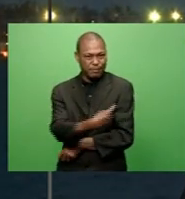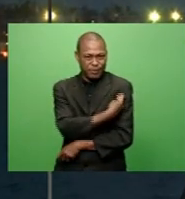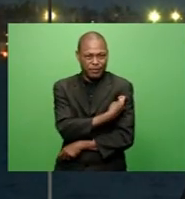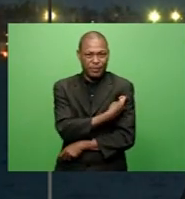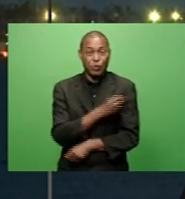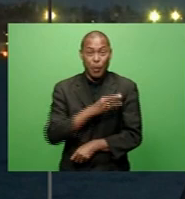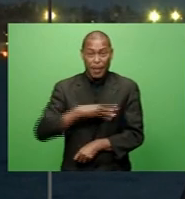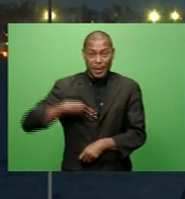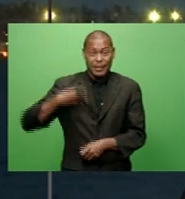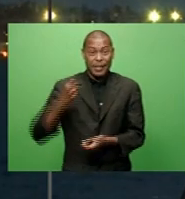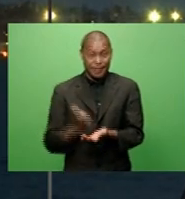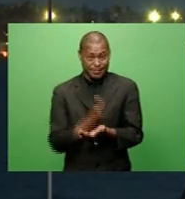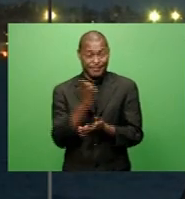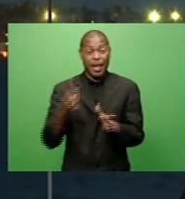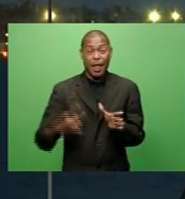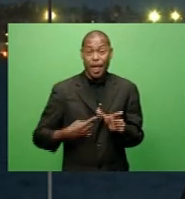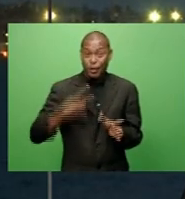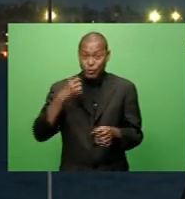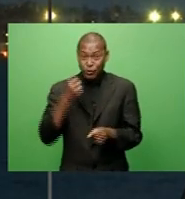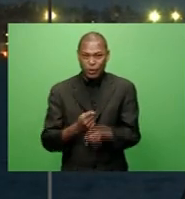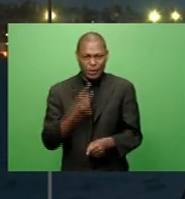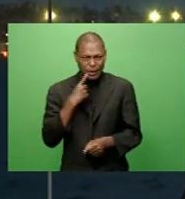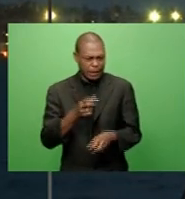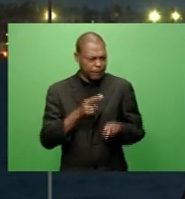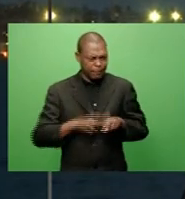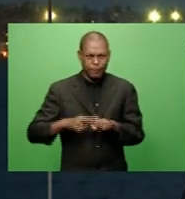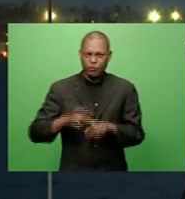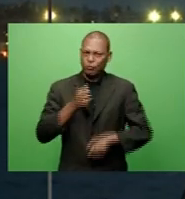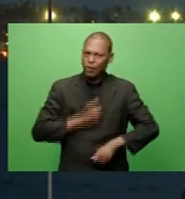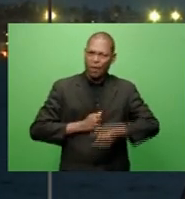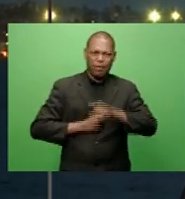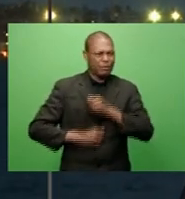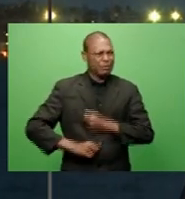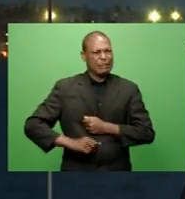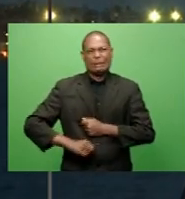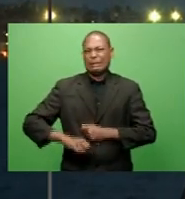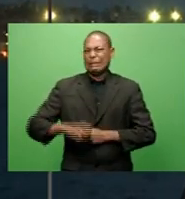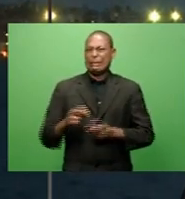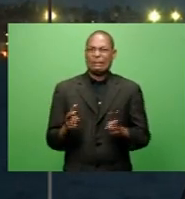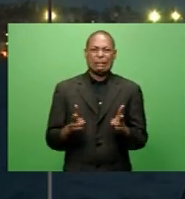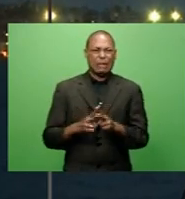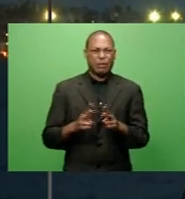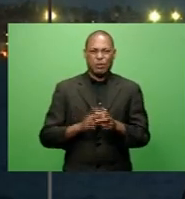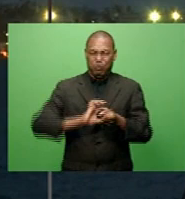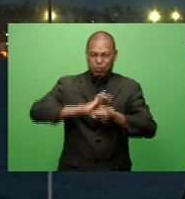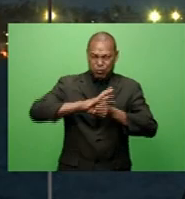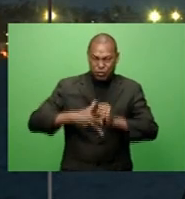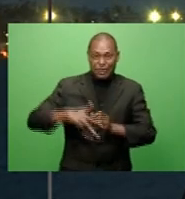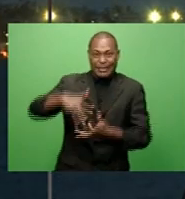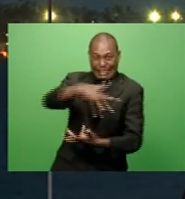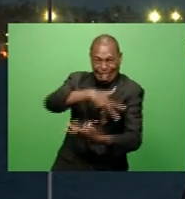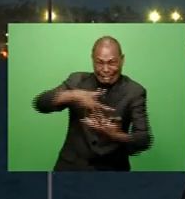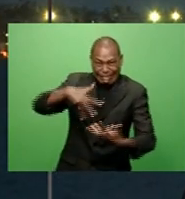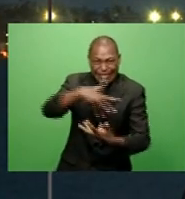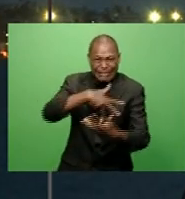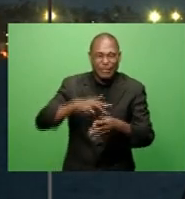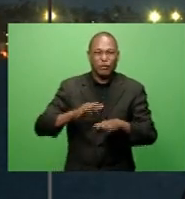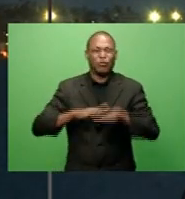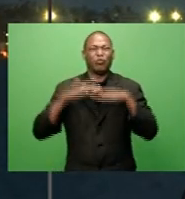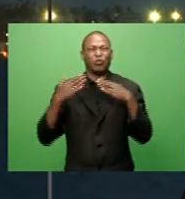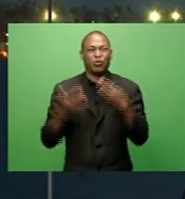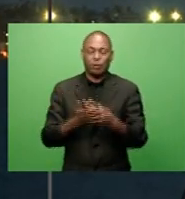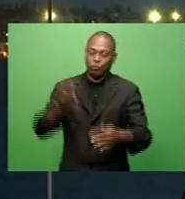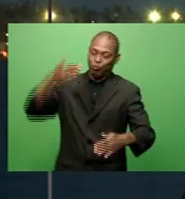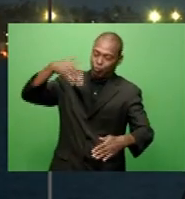Minister for Economy ASA at Kayyum says Fiji is suffering a double whammy with the pandemic and recent tropical cyclones causing a steep